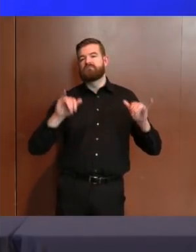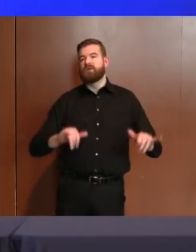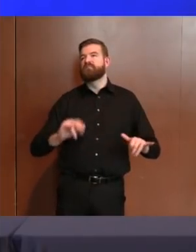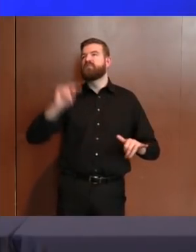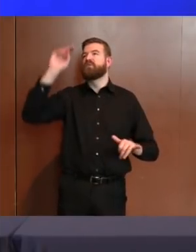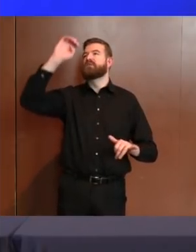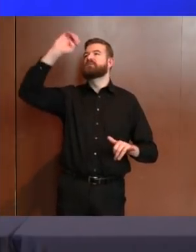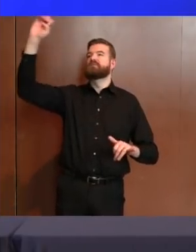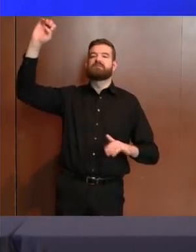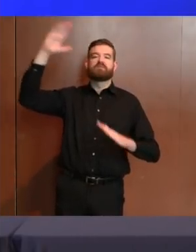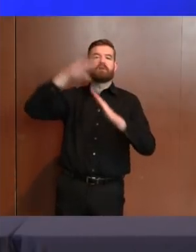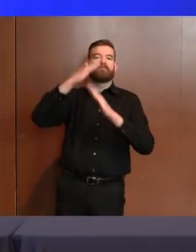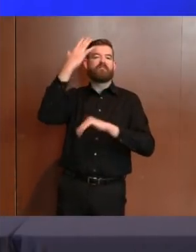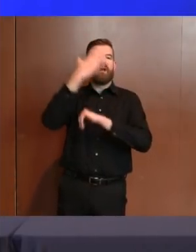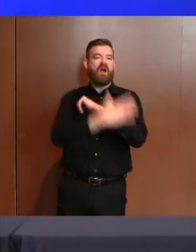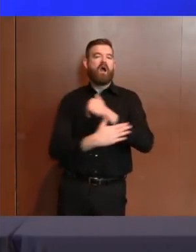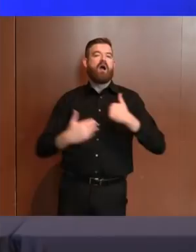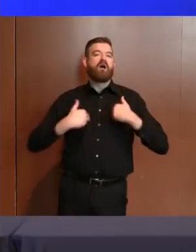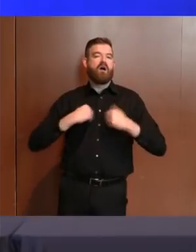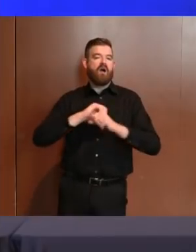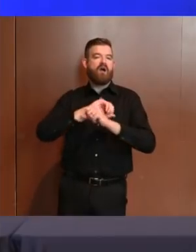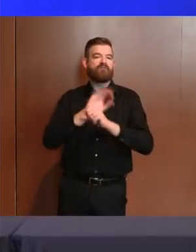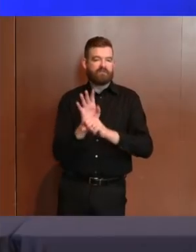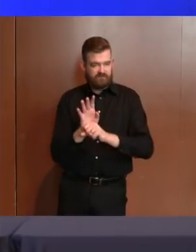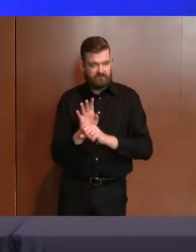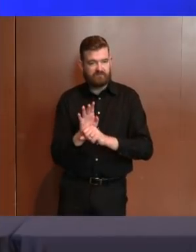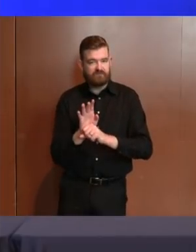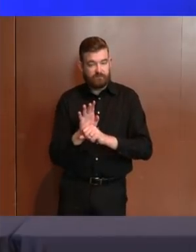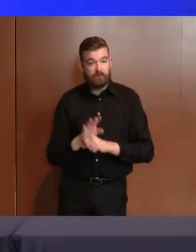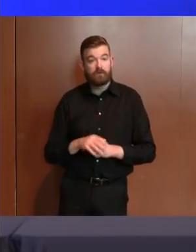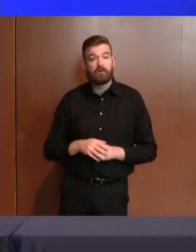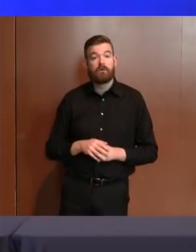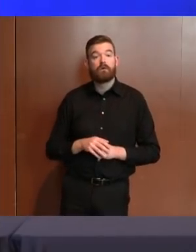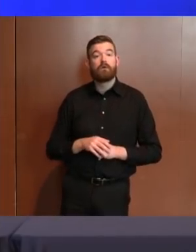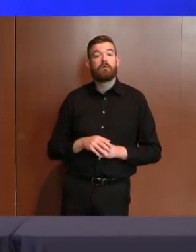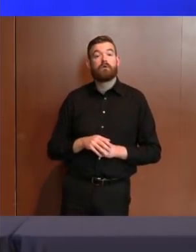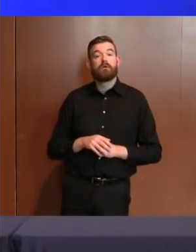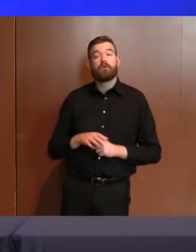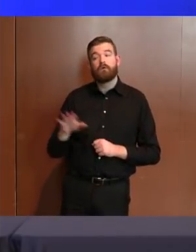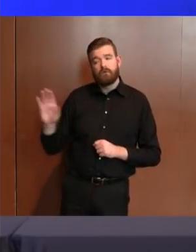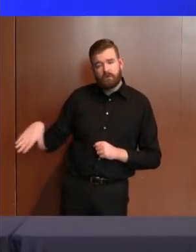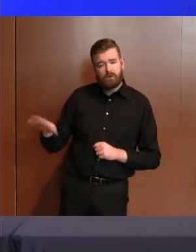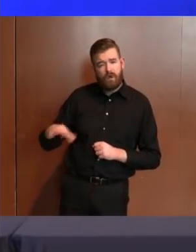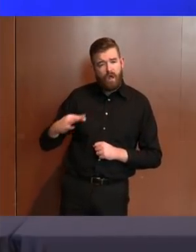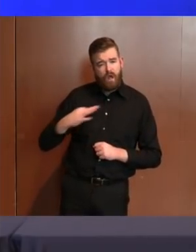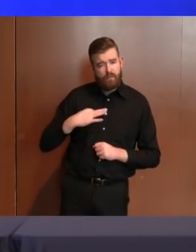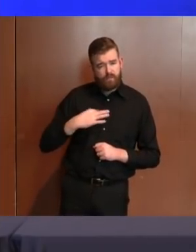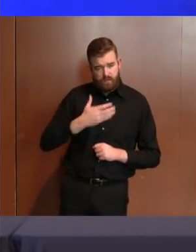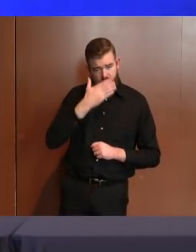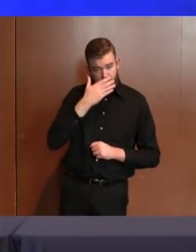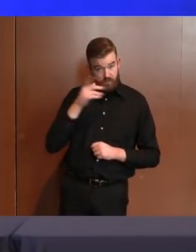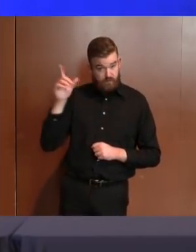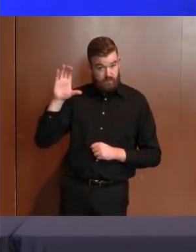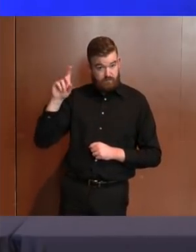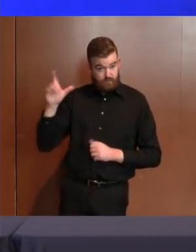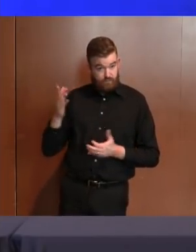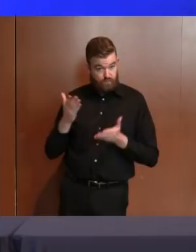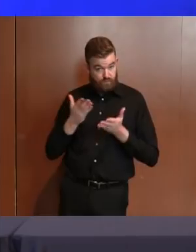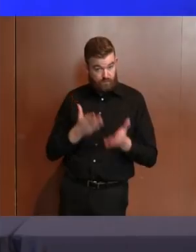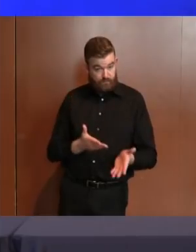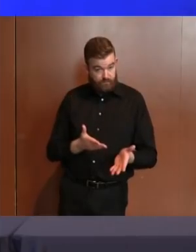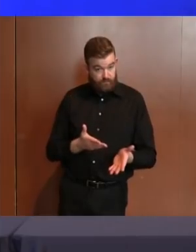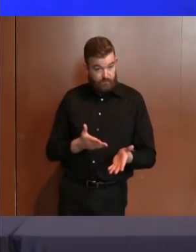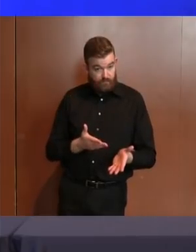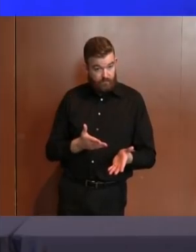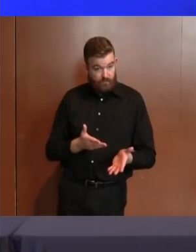counties. Again, Judy, cloth face covering is the recommendation from the CDC and to dovetail